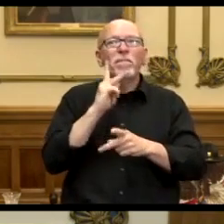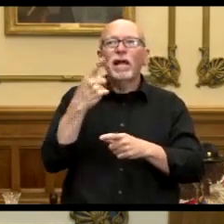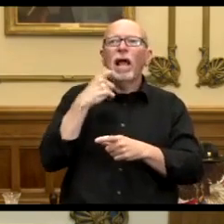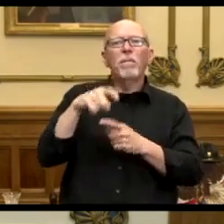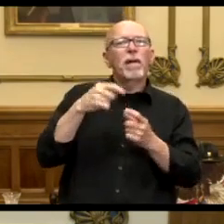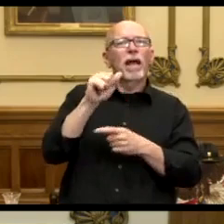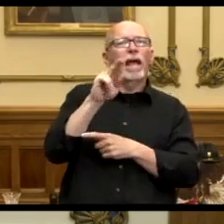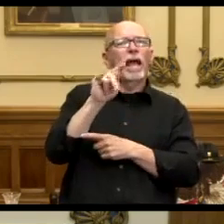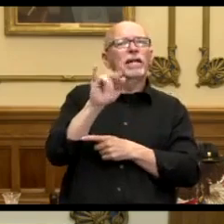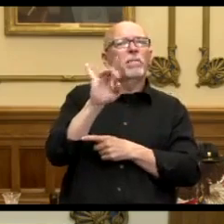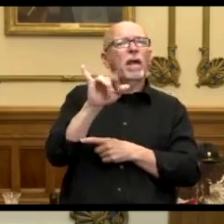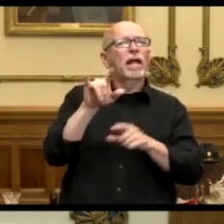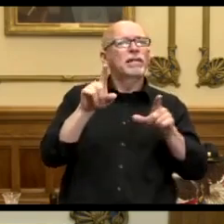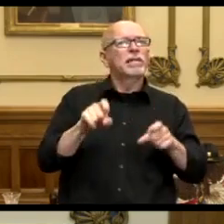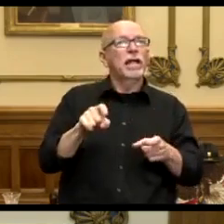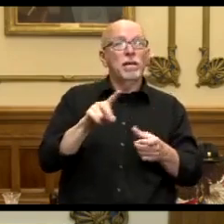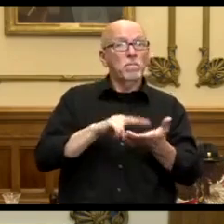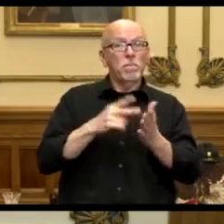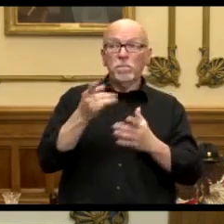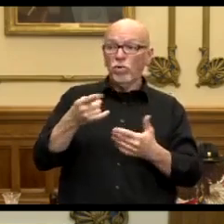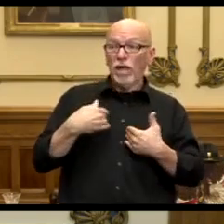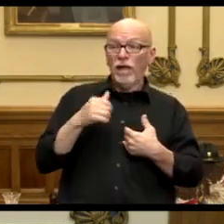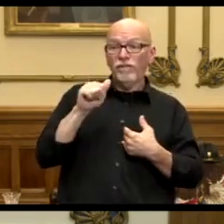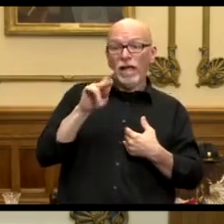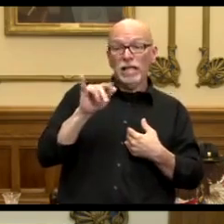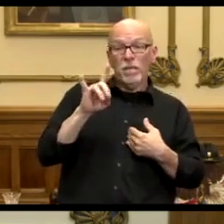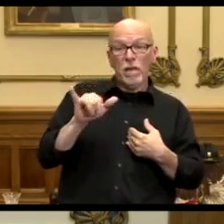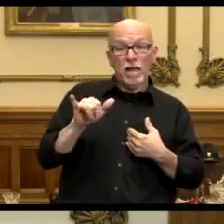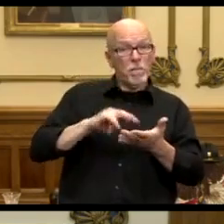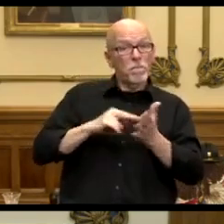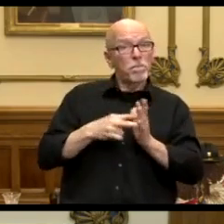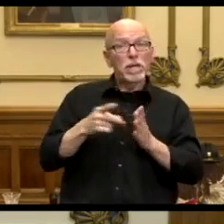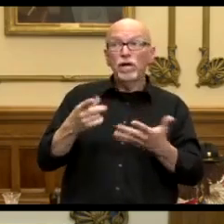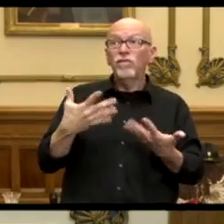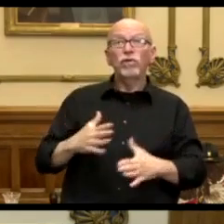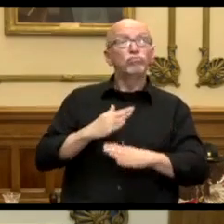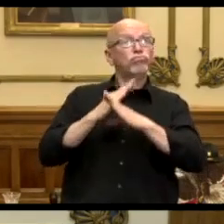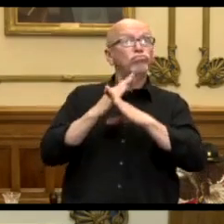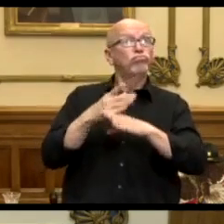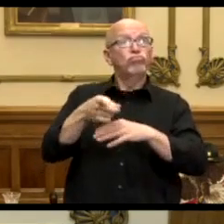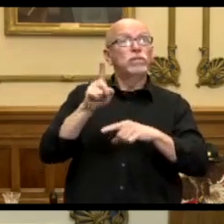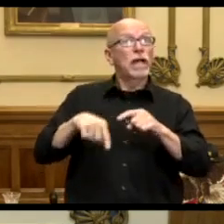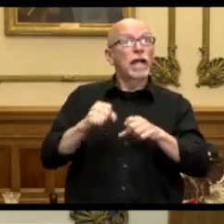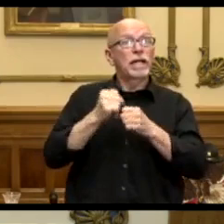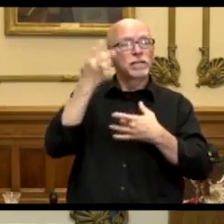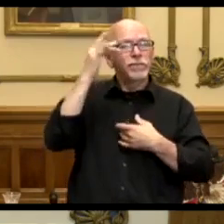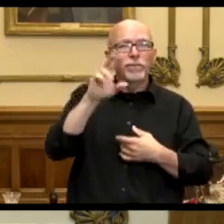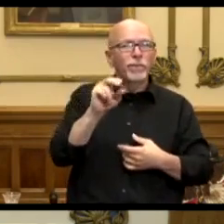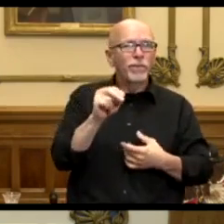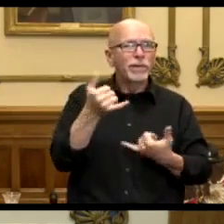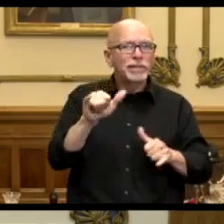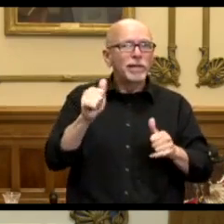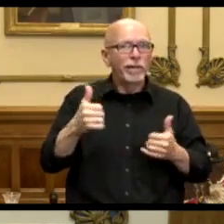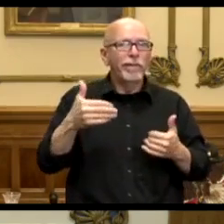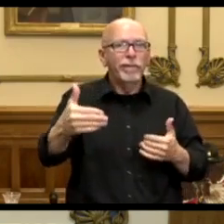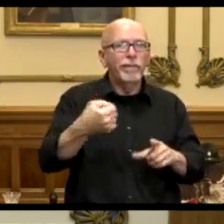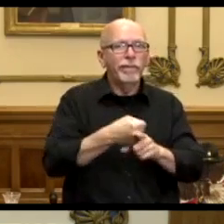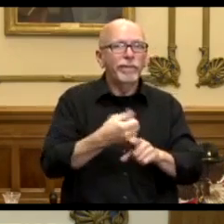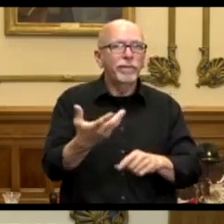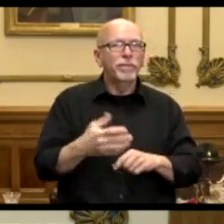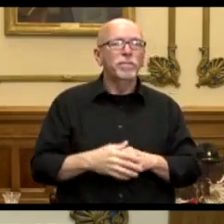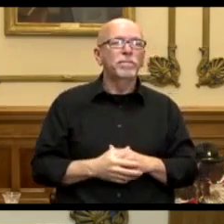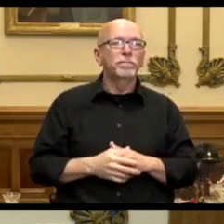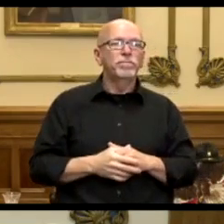asked us about antibody testing. Is it just because you have antibodies, we don't know that that keeps you from getting infected again? Yeah. And sometimes you're,